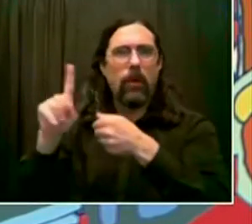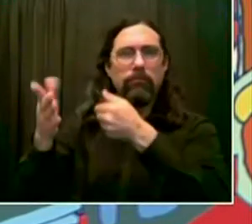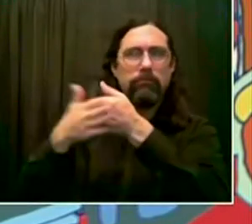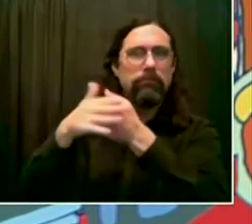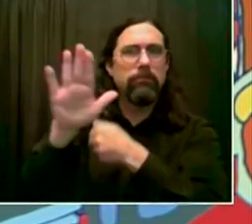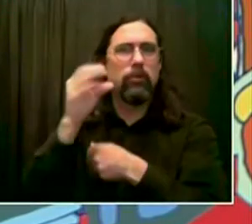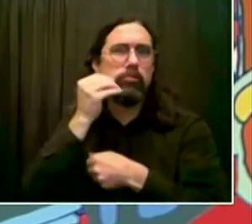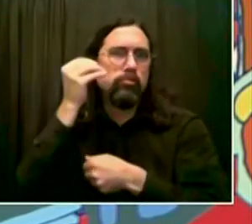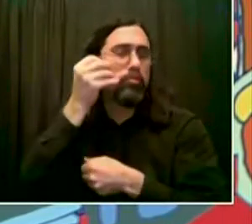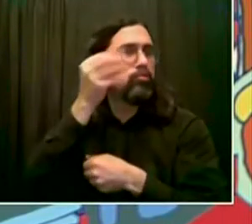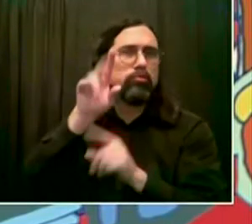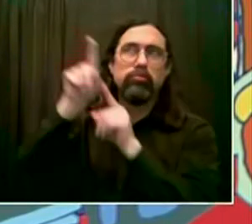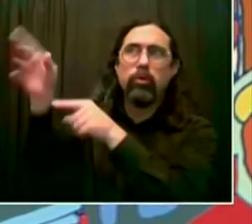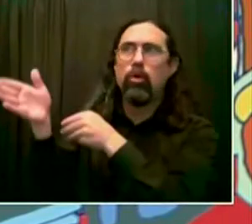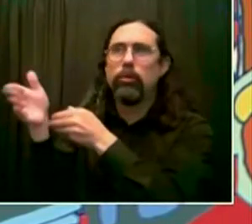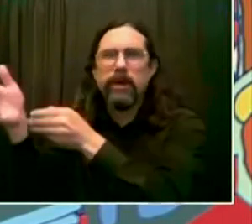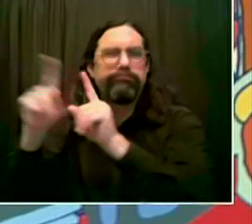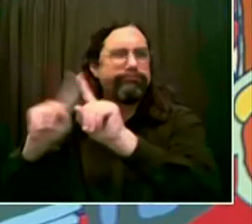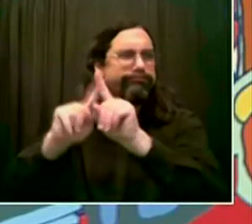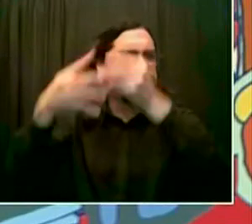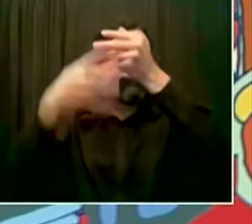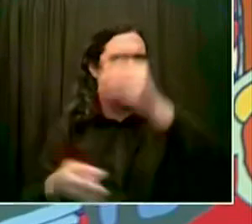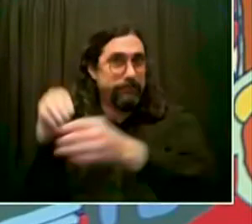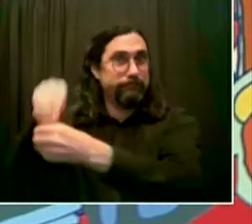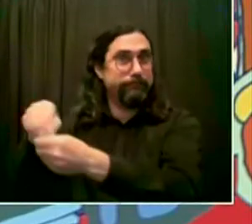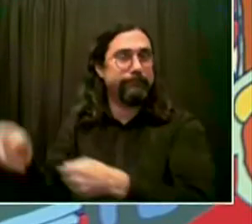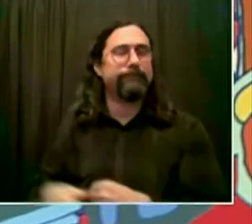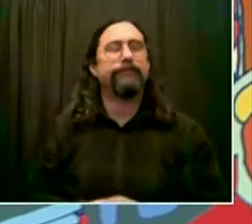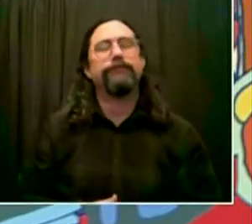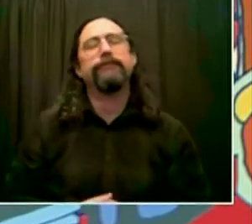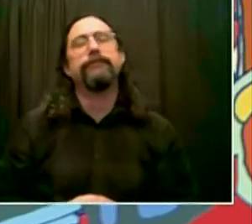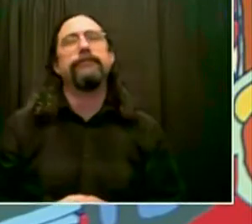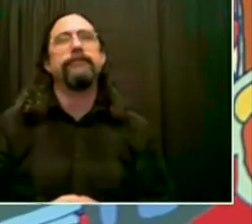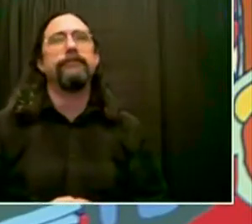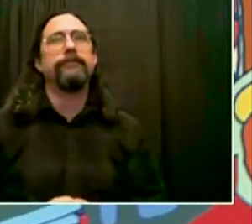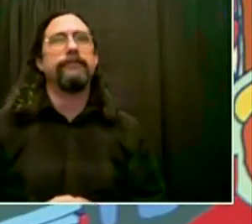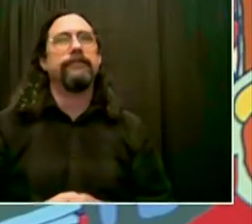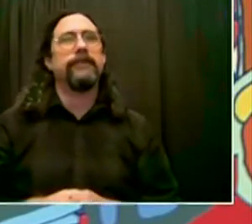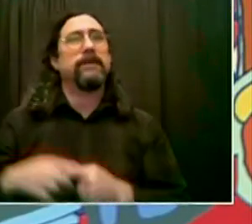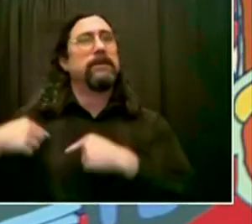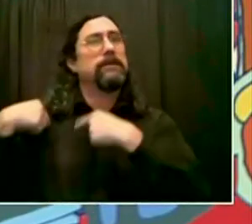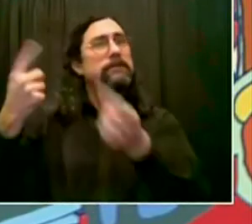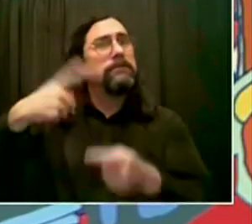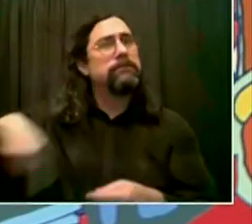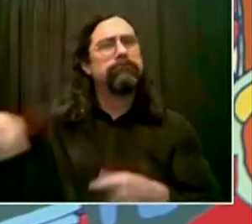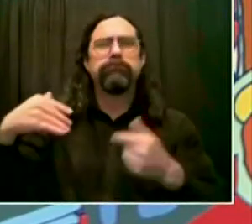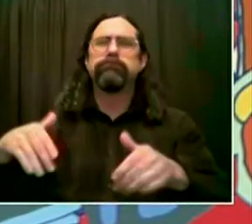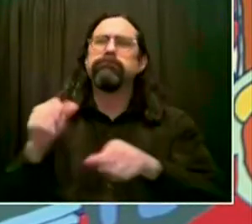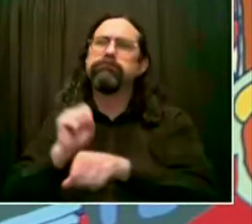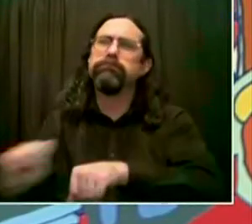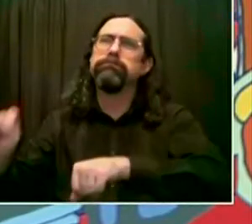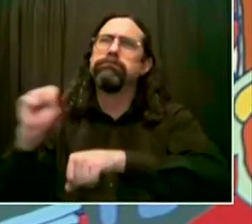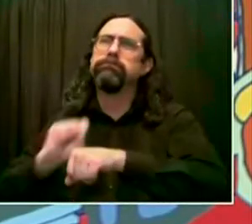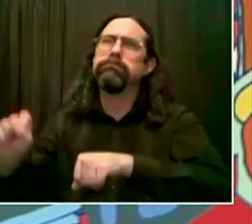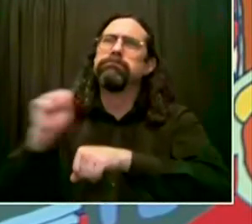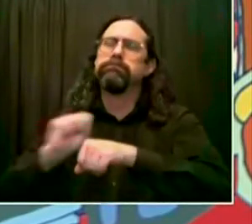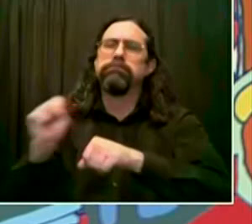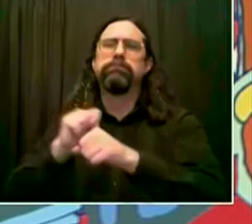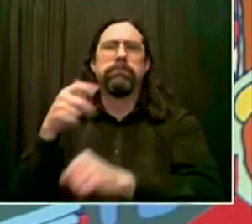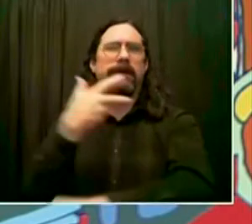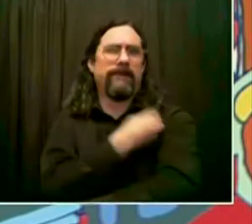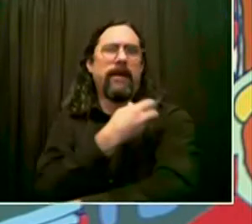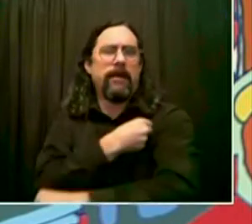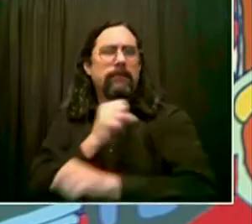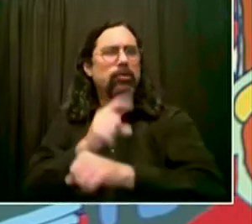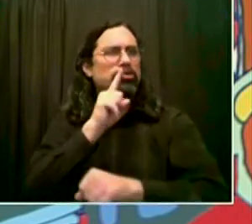to put up really substantial numbers, including at the grassroots. But now we have an incredible new opportunity because so many young people are